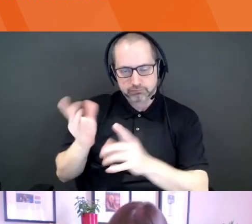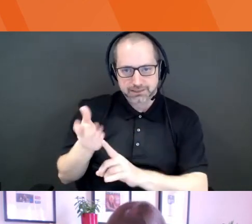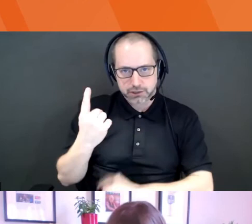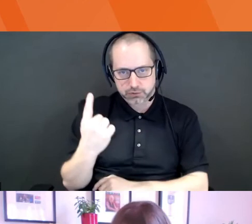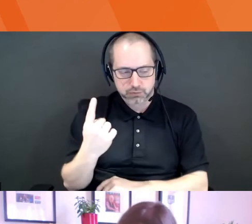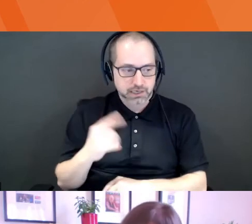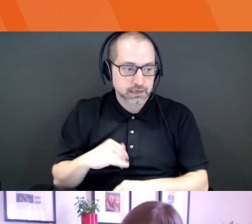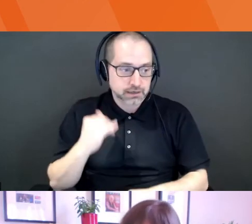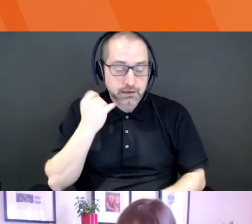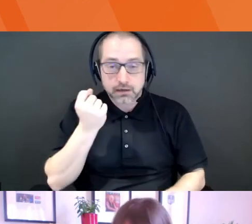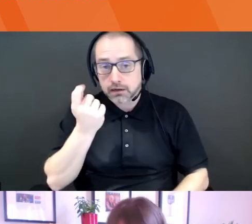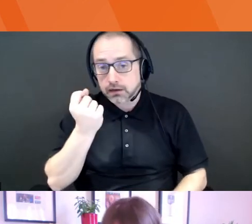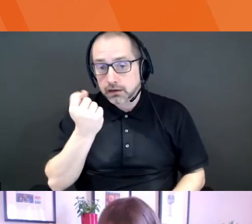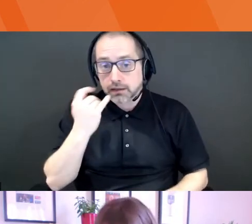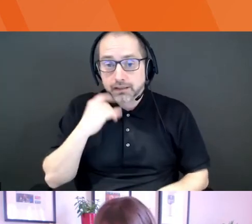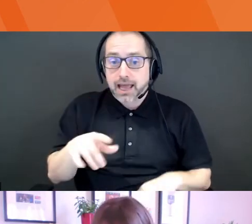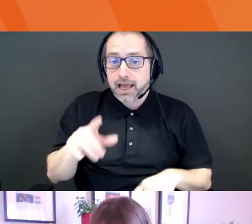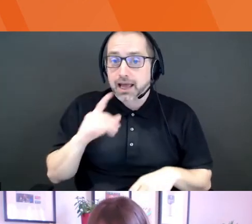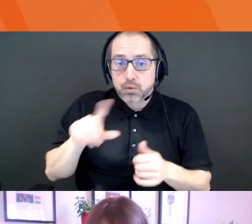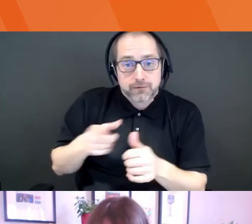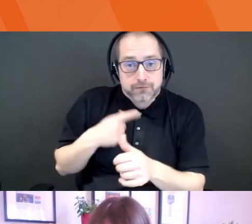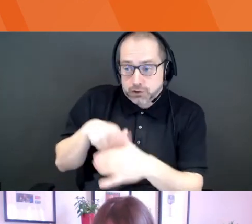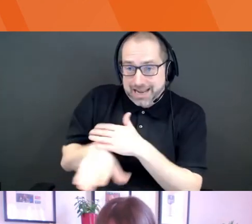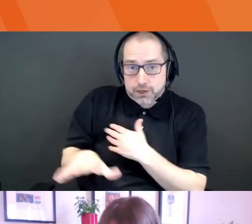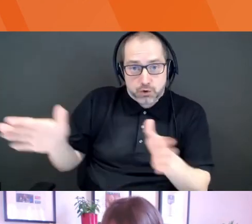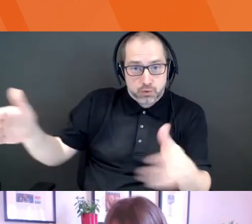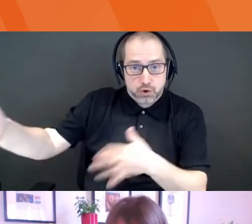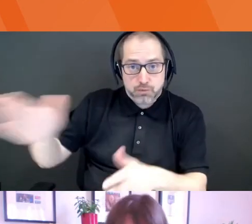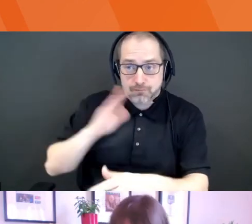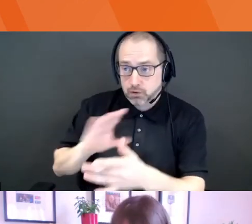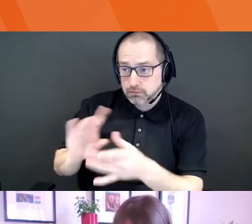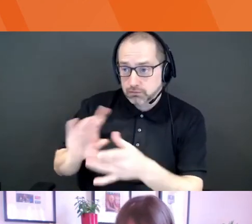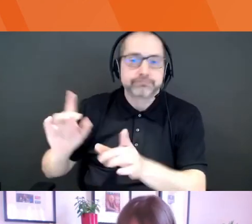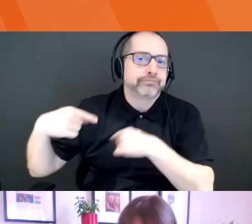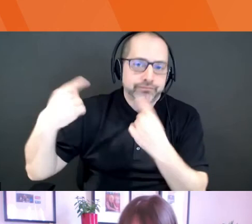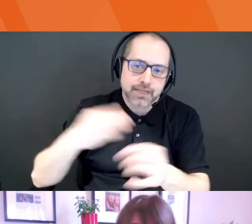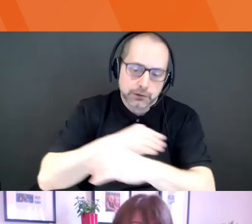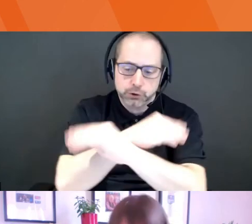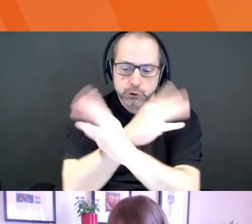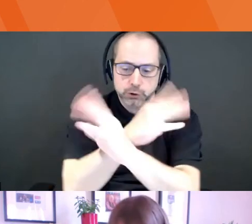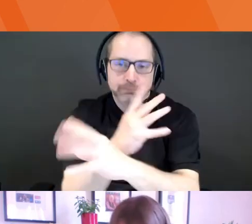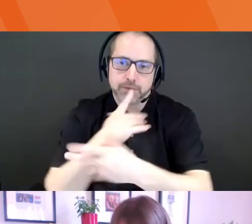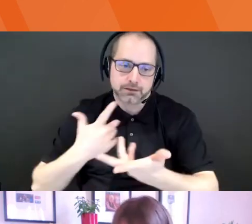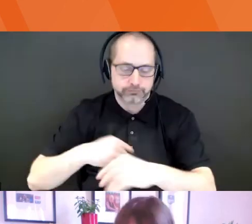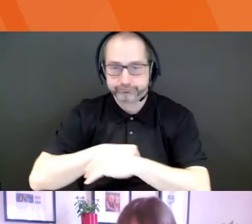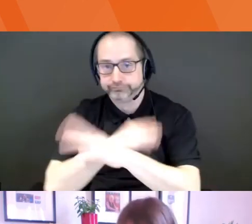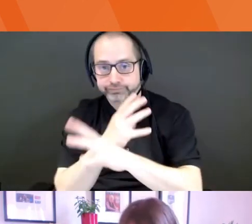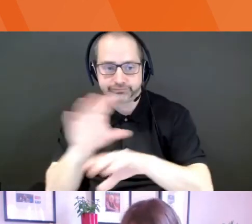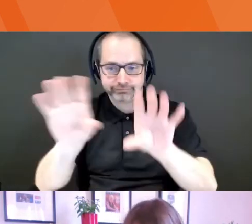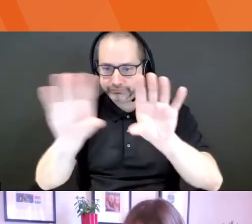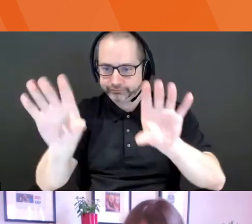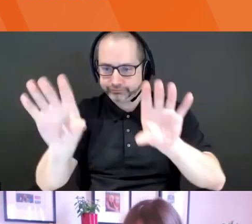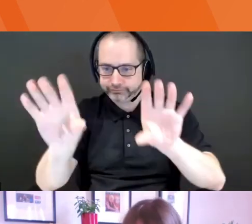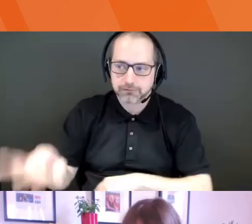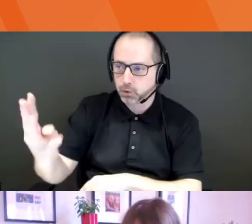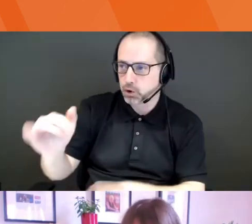introduction that happens when you first come into a room and we've been doing them on zoom. So you like come into a room and there's like four of us angels or sometimes